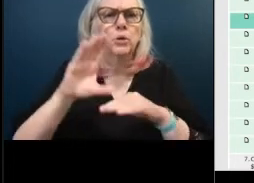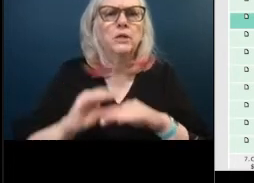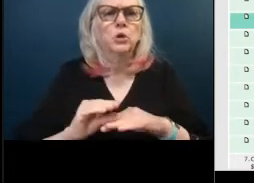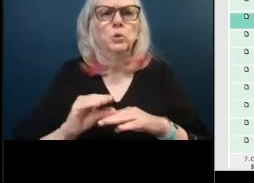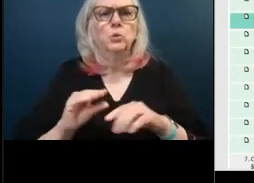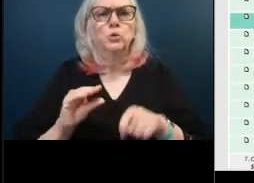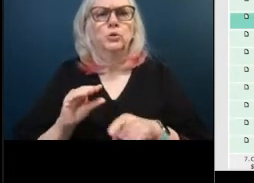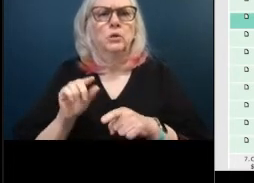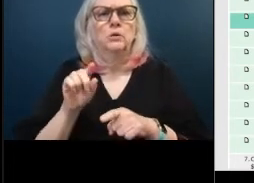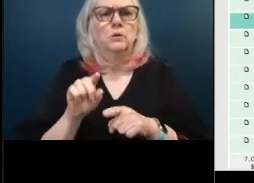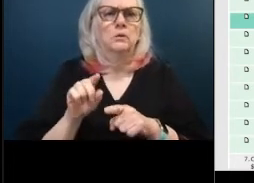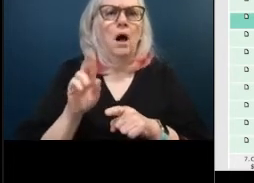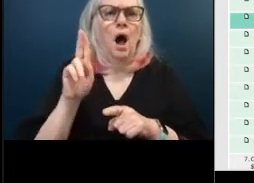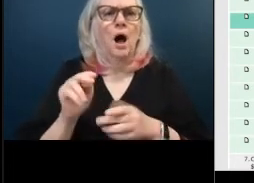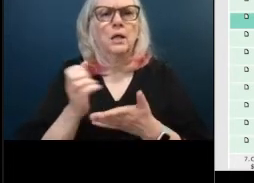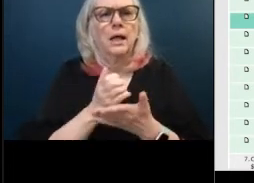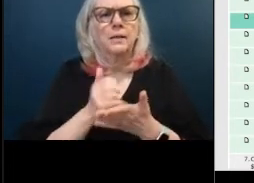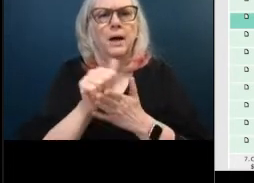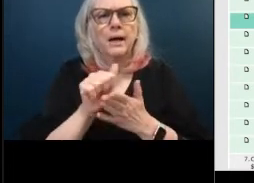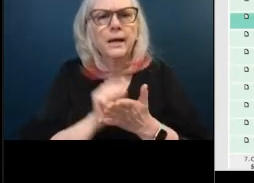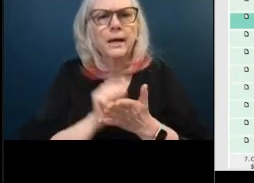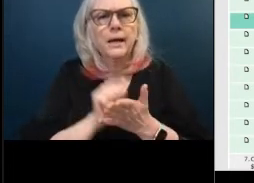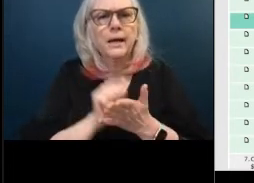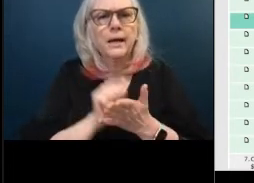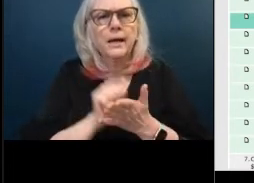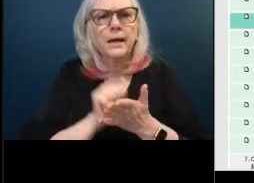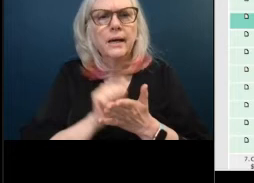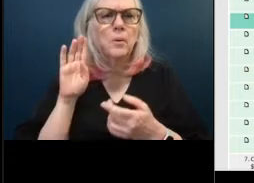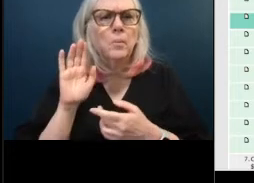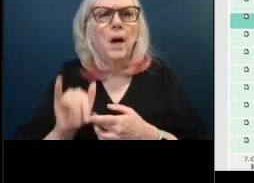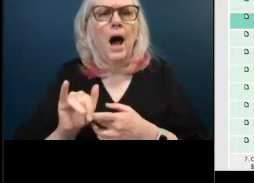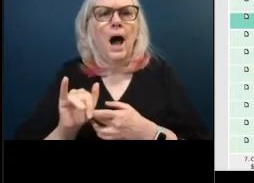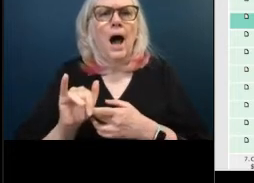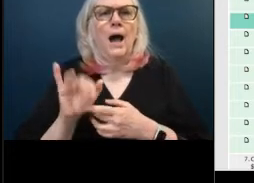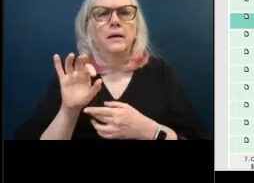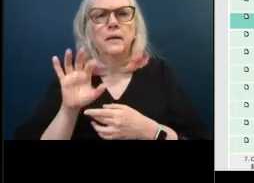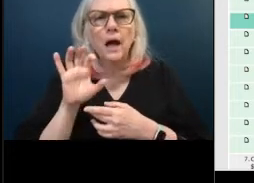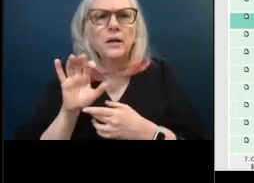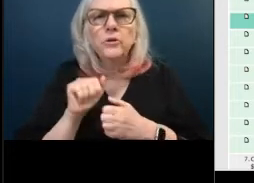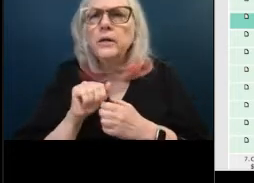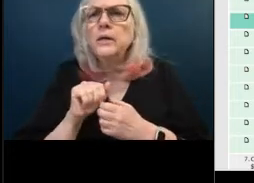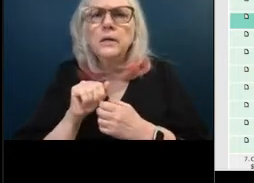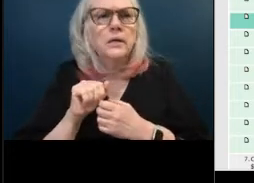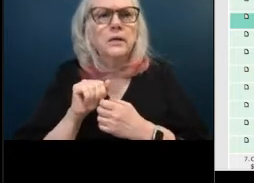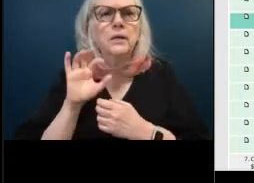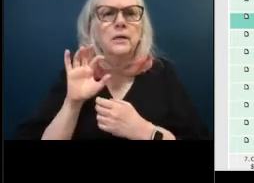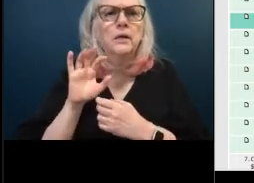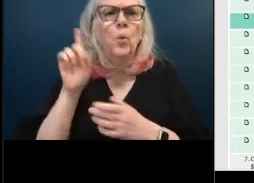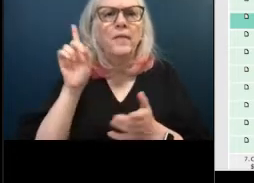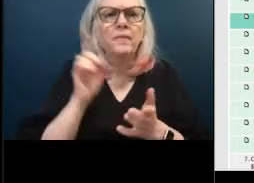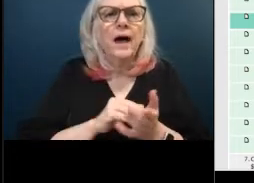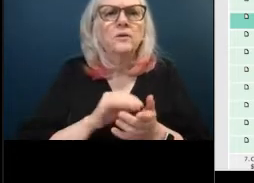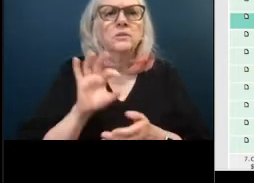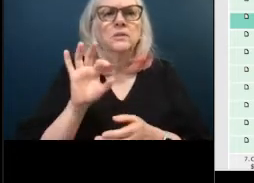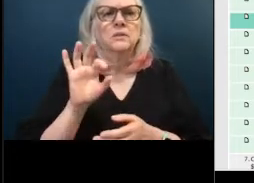six hundred sixty six dollars and 96 cents this amount reflects the unpaid als transportation billings that have been in collection